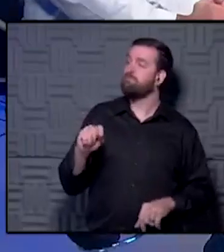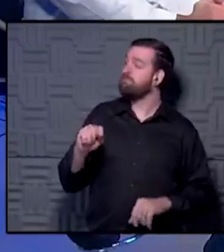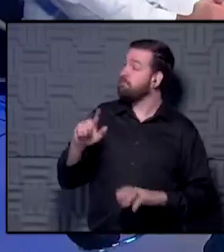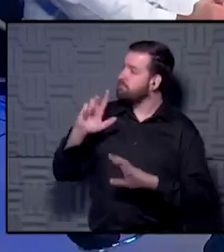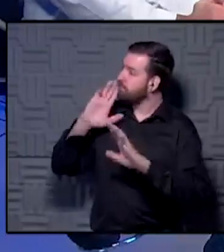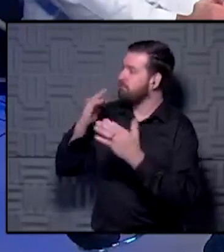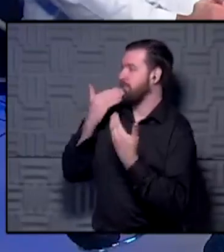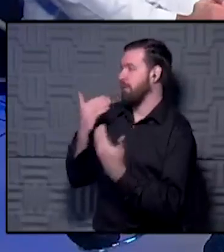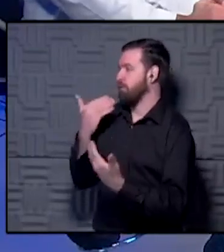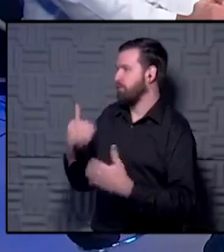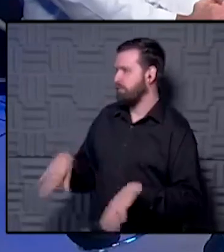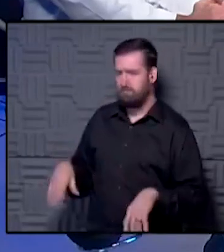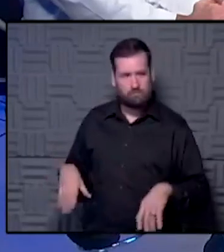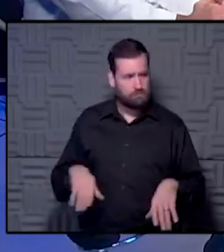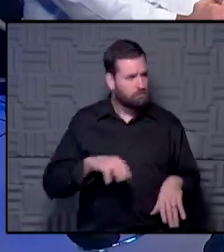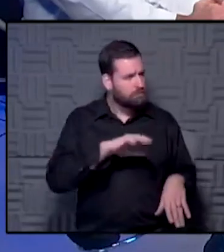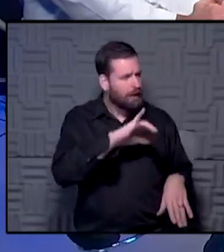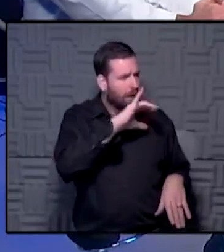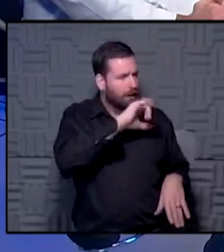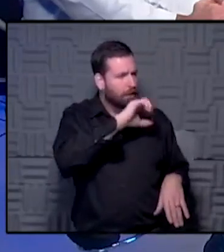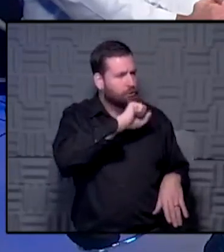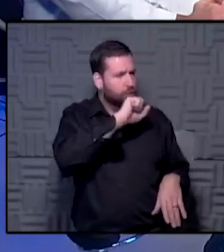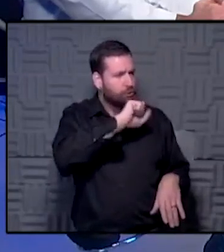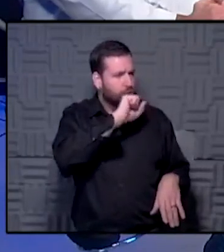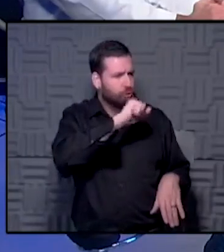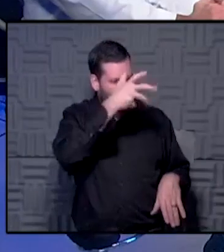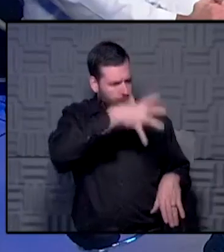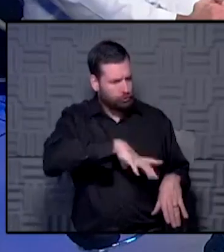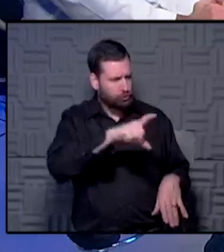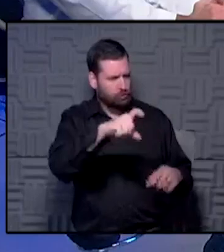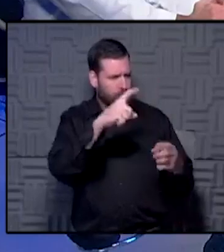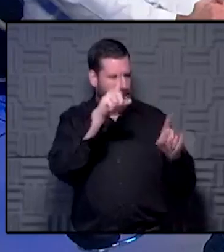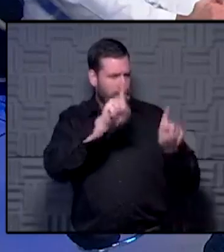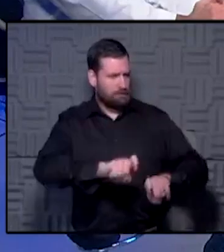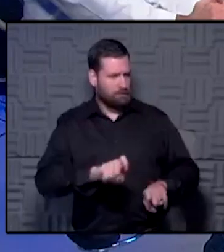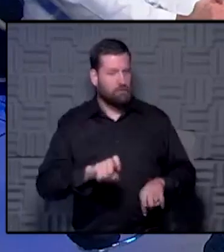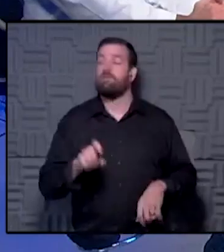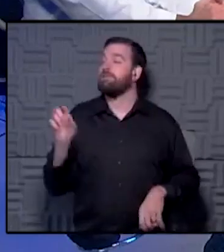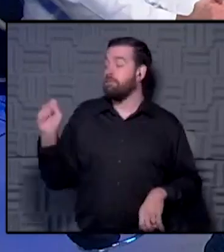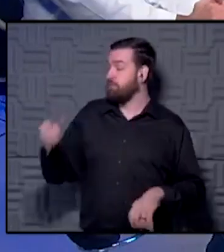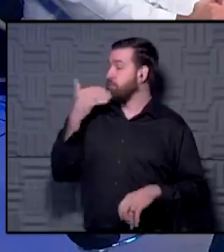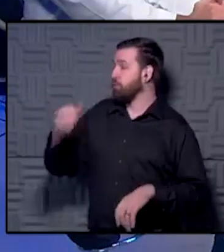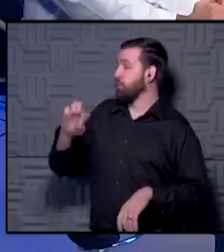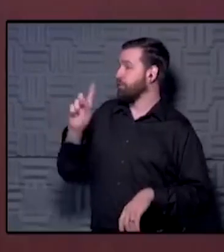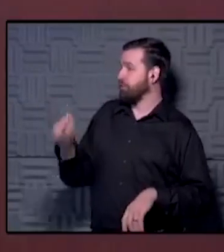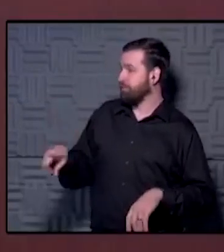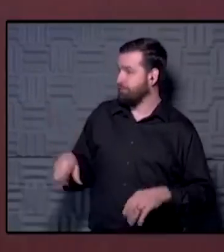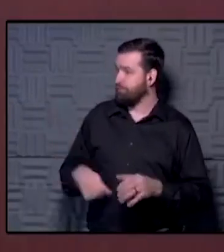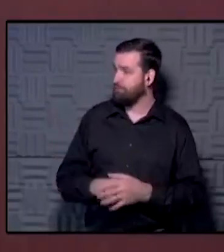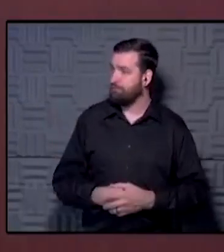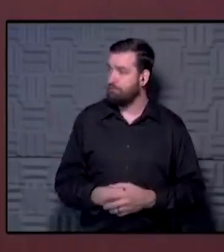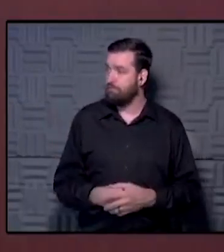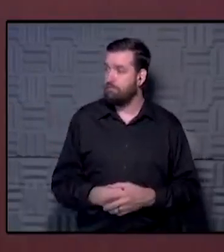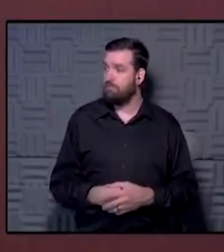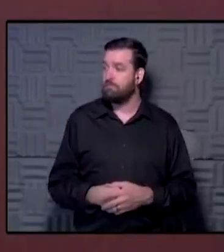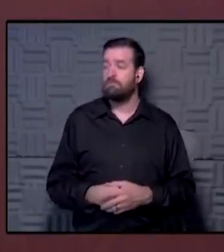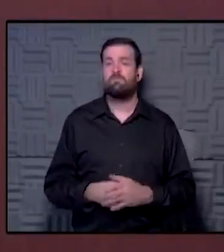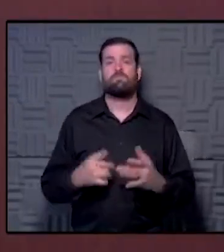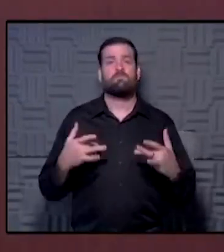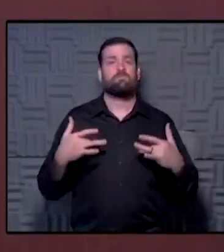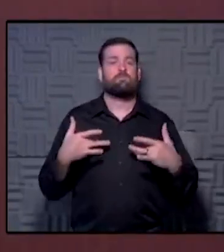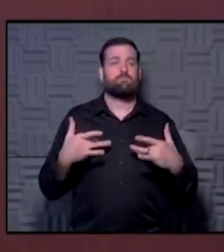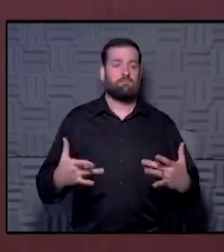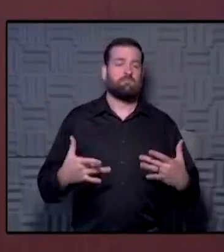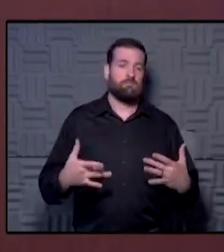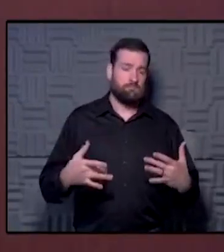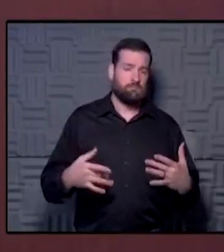Yeah. Thank you for that. Is there an age that men should be screening? Yeah. That's a really good question. So, the guidelines indicate